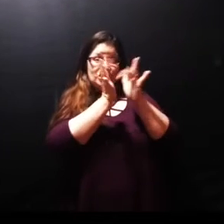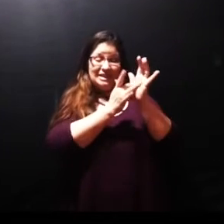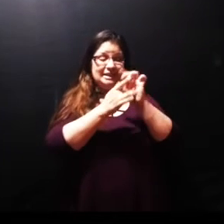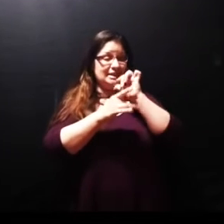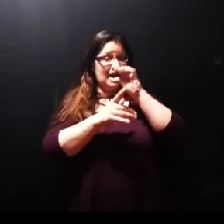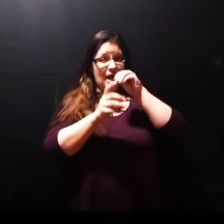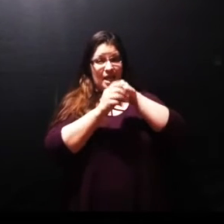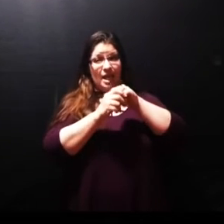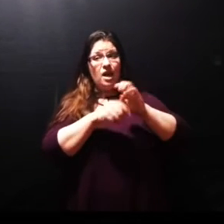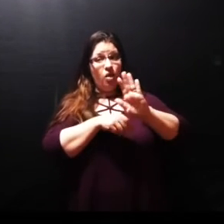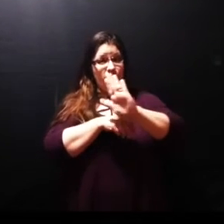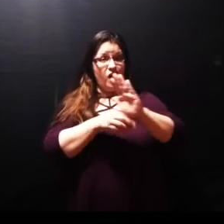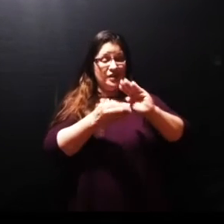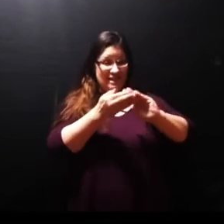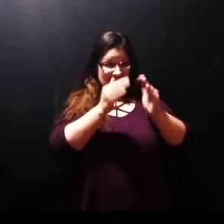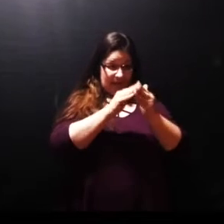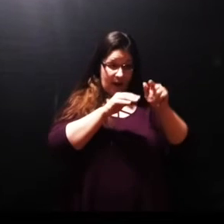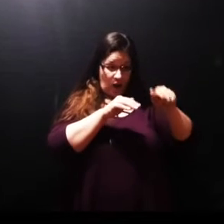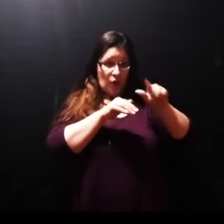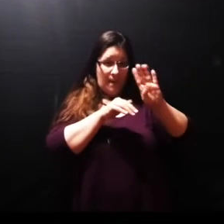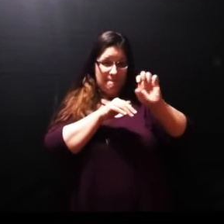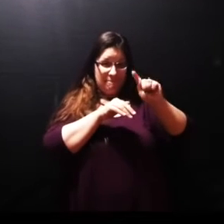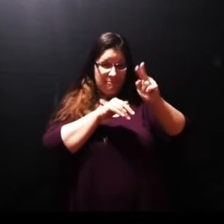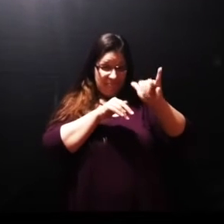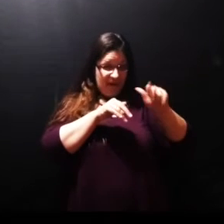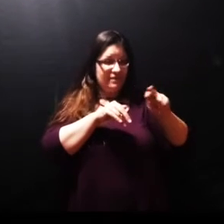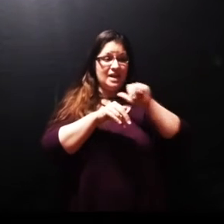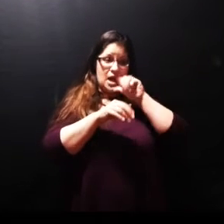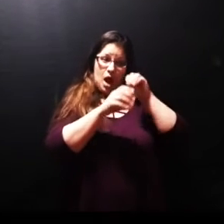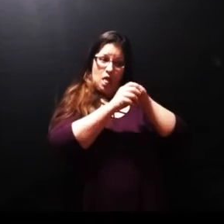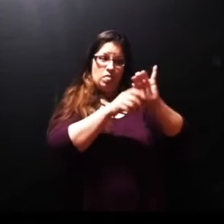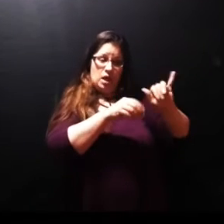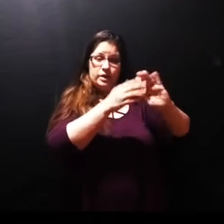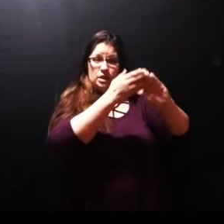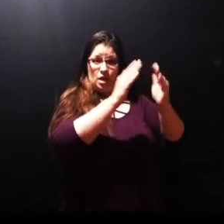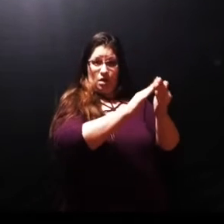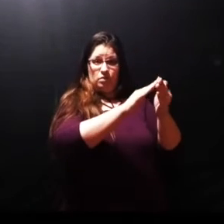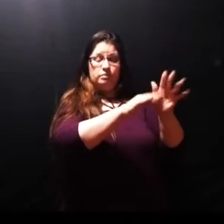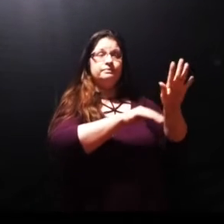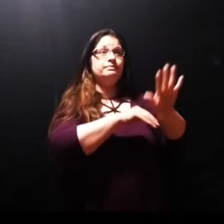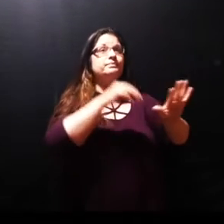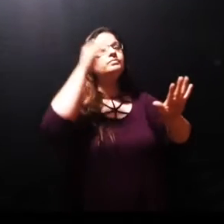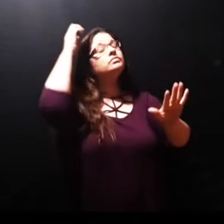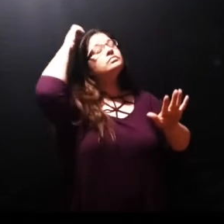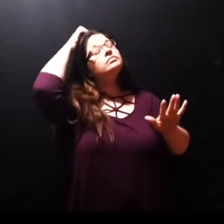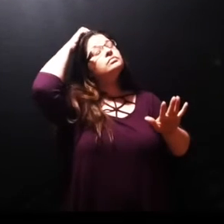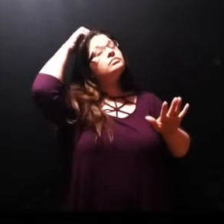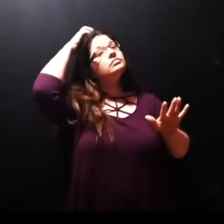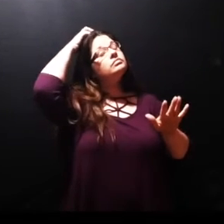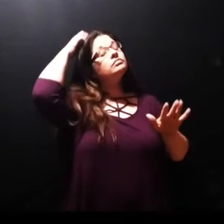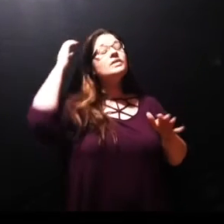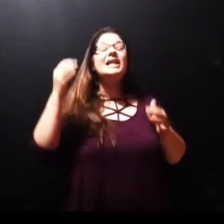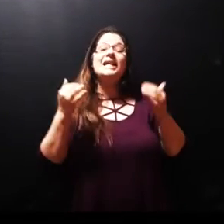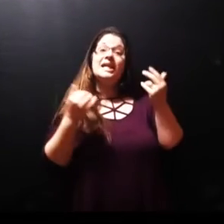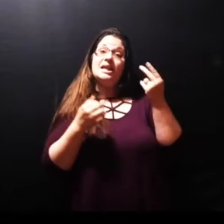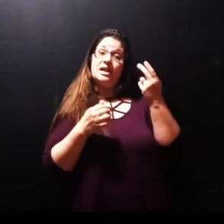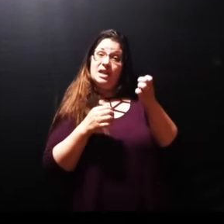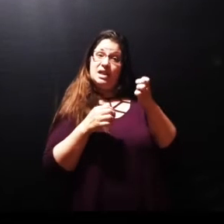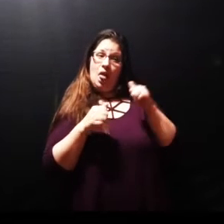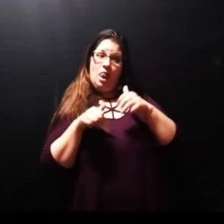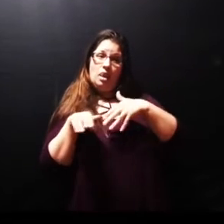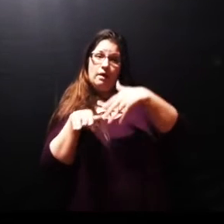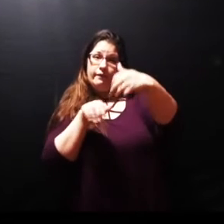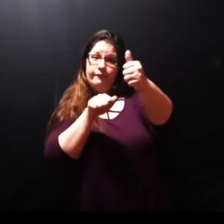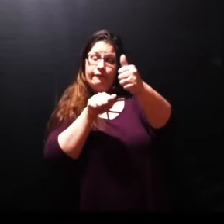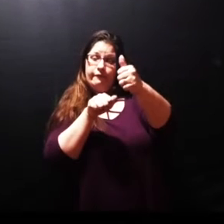in ministry if you remember at the close of chapter 10 he had gone to the close of his baptism where John the Baptist baptized him